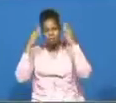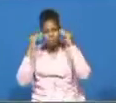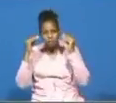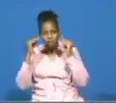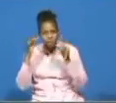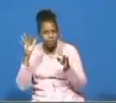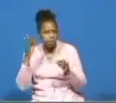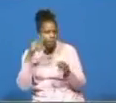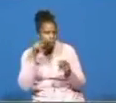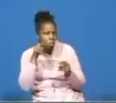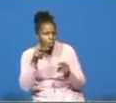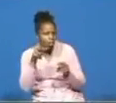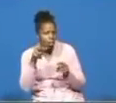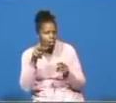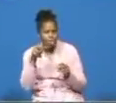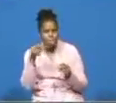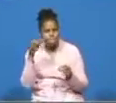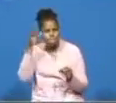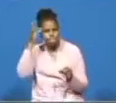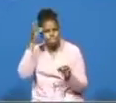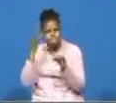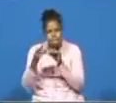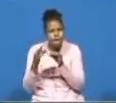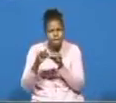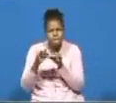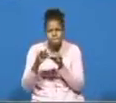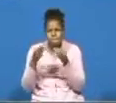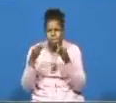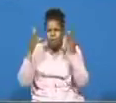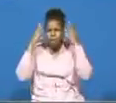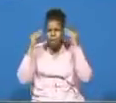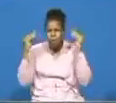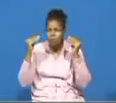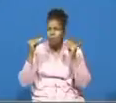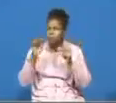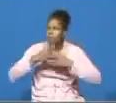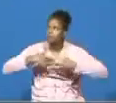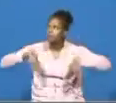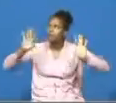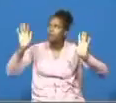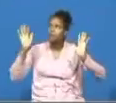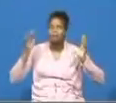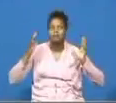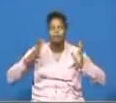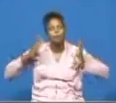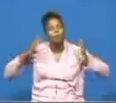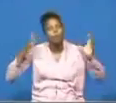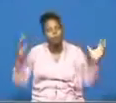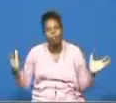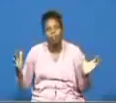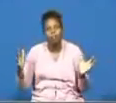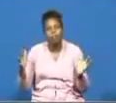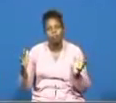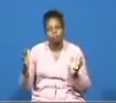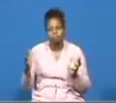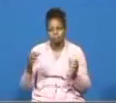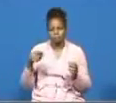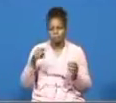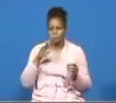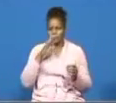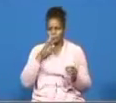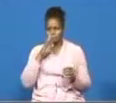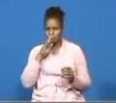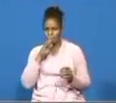who had sacrificed so much who has borne so much abuse to be there for the people they were now speaking